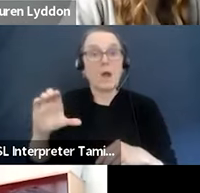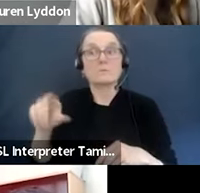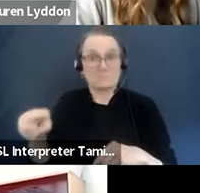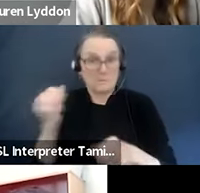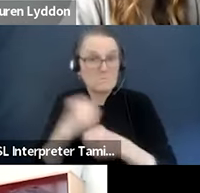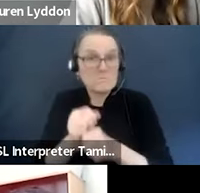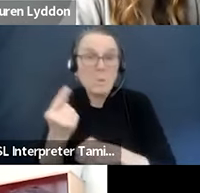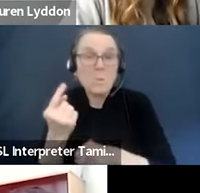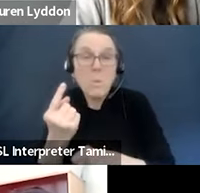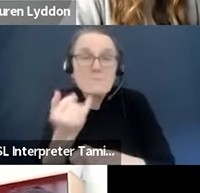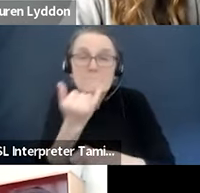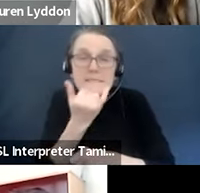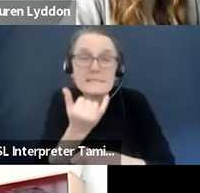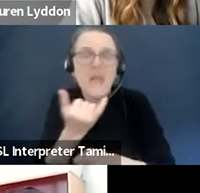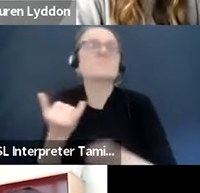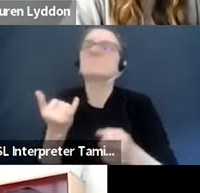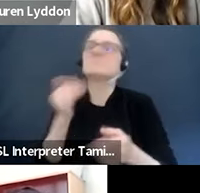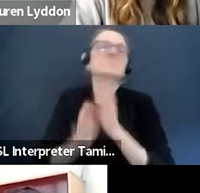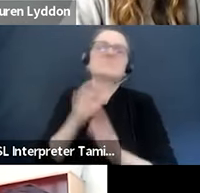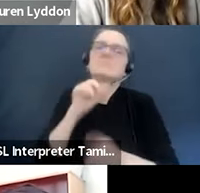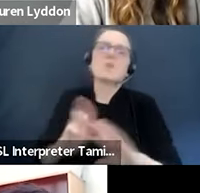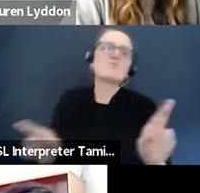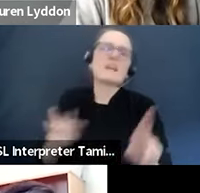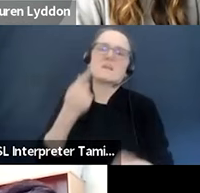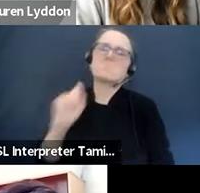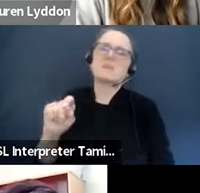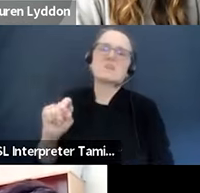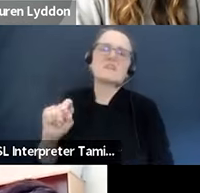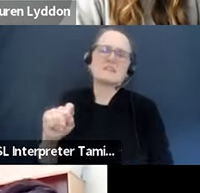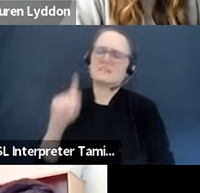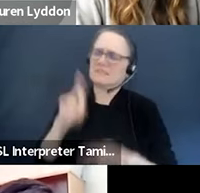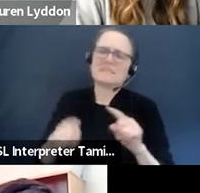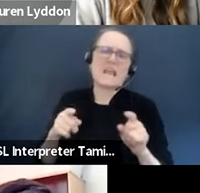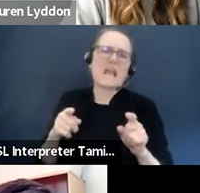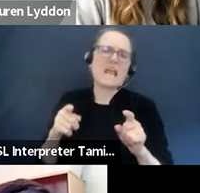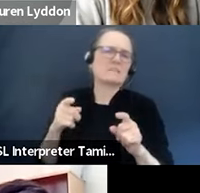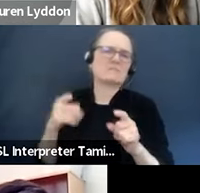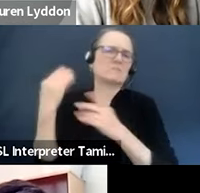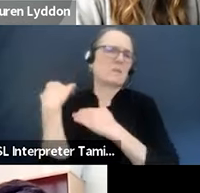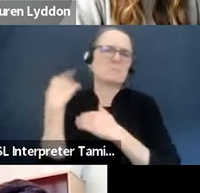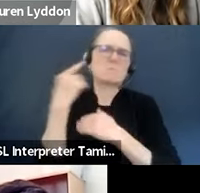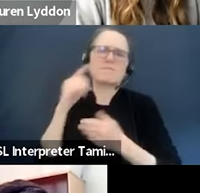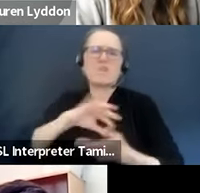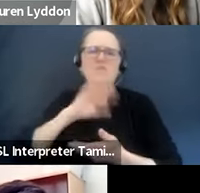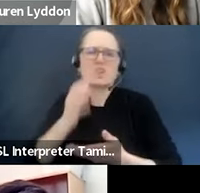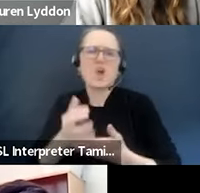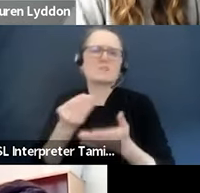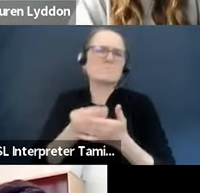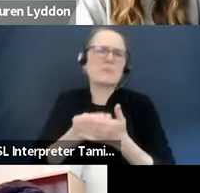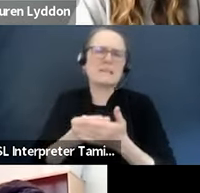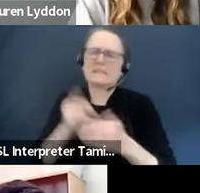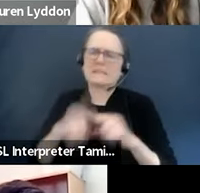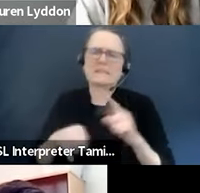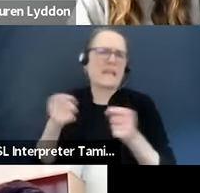that you are not ready or capable of stewarding large investments. And I think that the